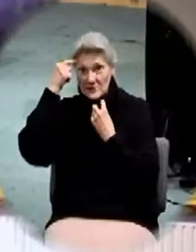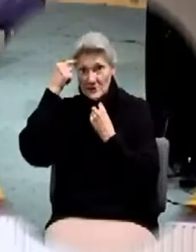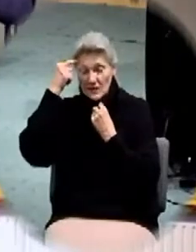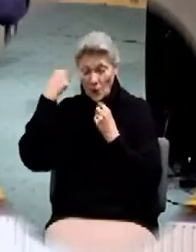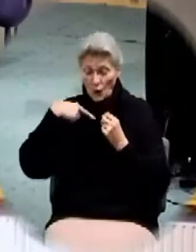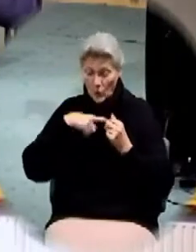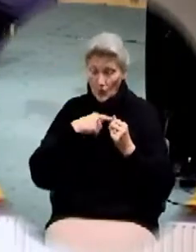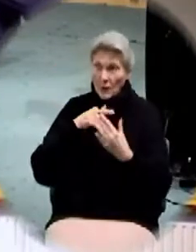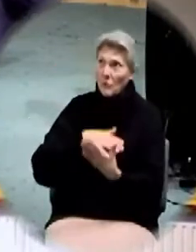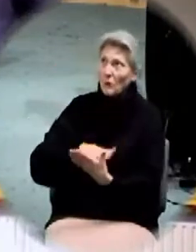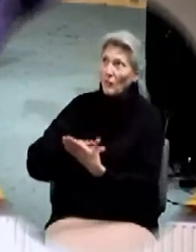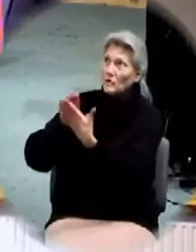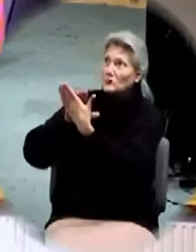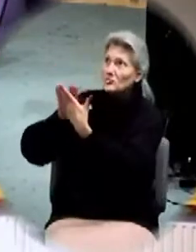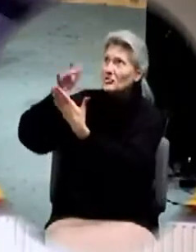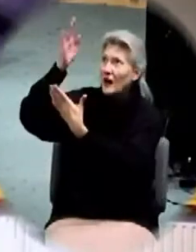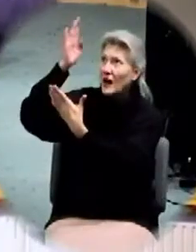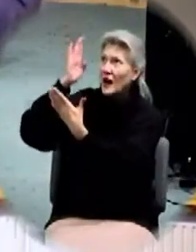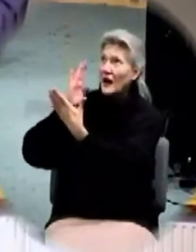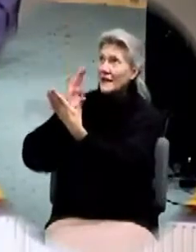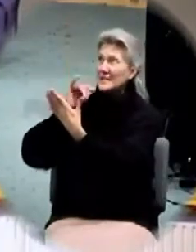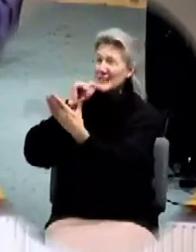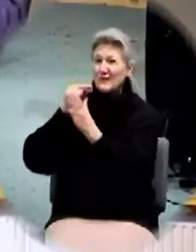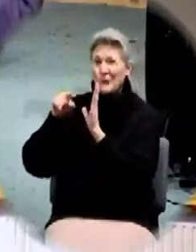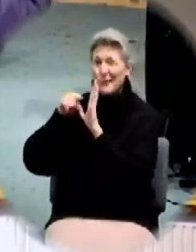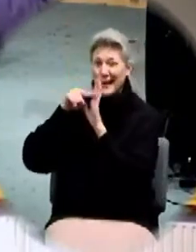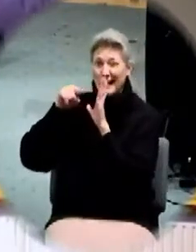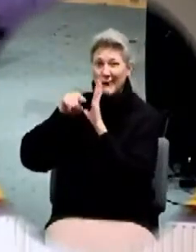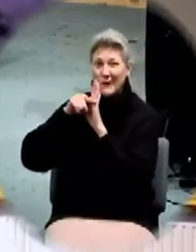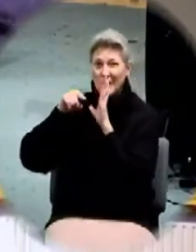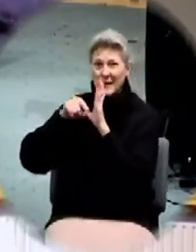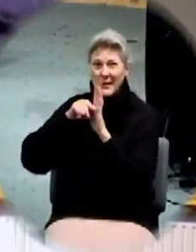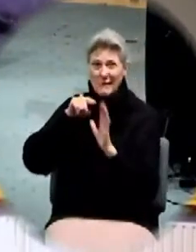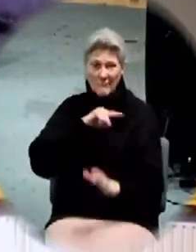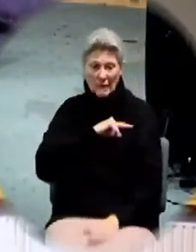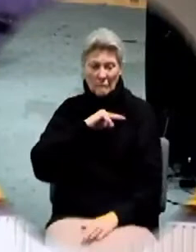so that when we approach the things of God, it's not from a negative standpoint.